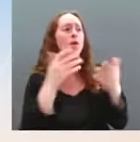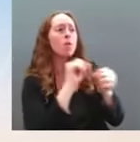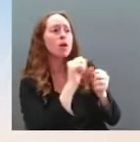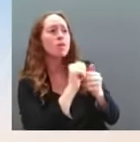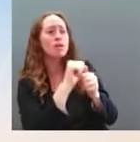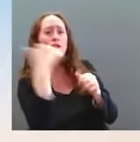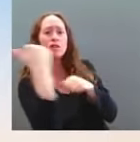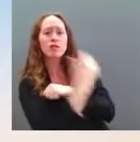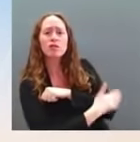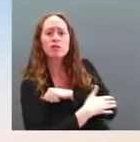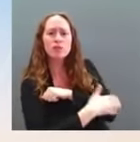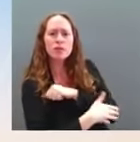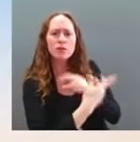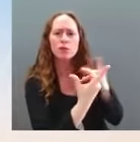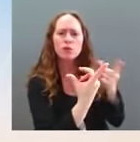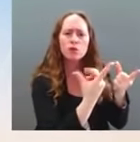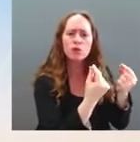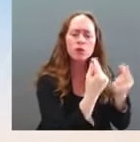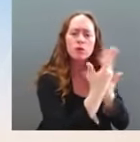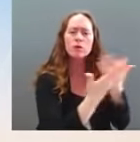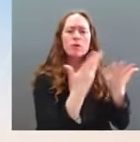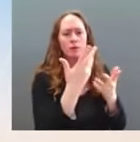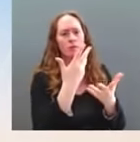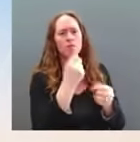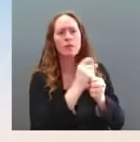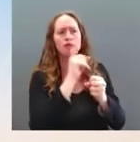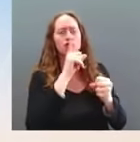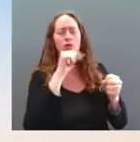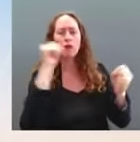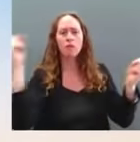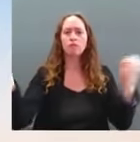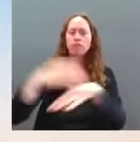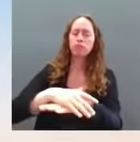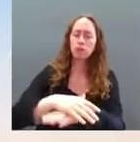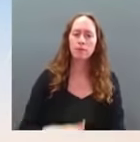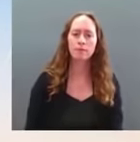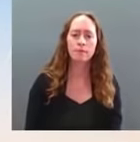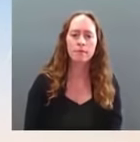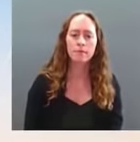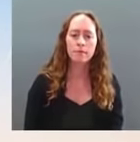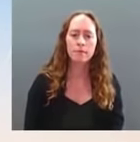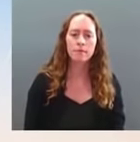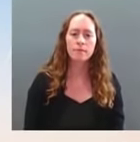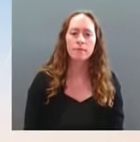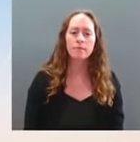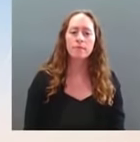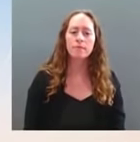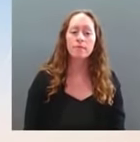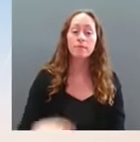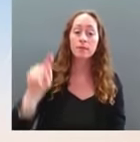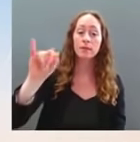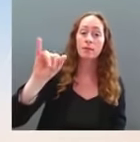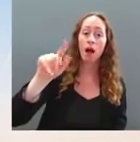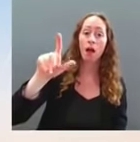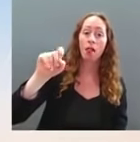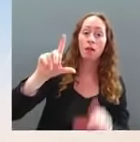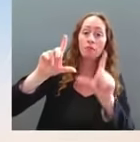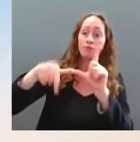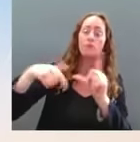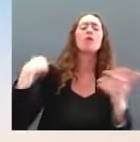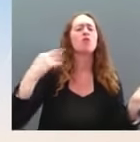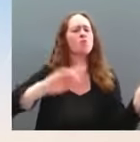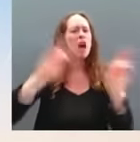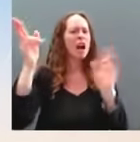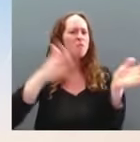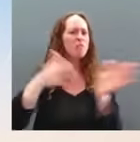working to do in order to implement when we get to that point in time. The And the last one on this. Now that the Texas governor is saying that he's going to start bussing border crossers to Washington,